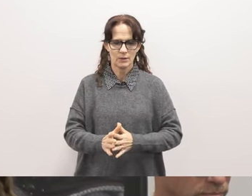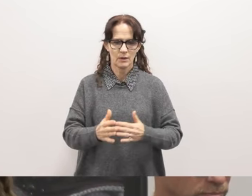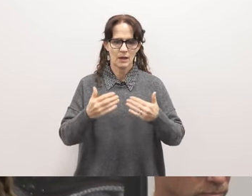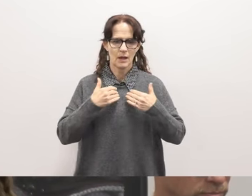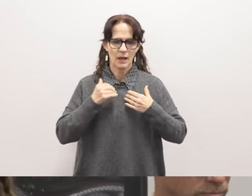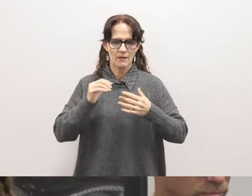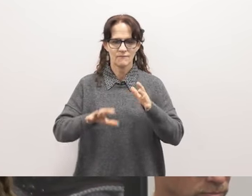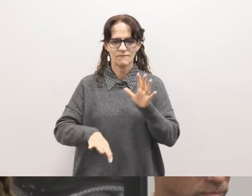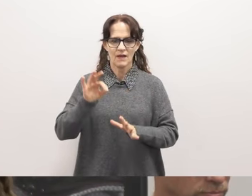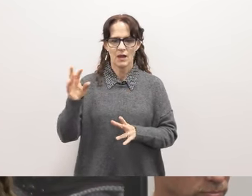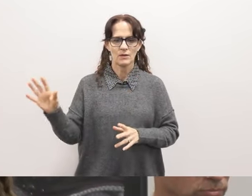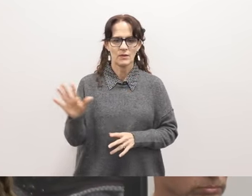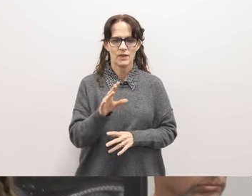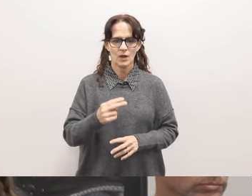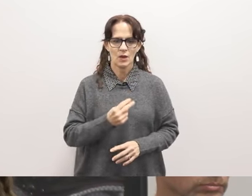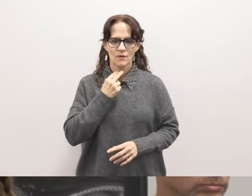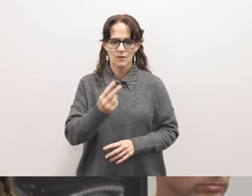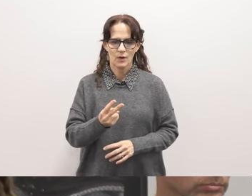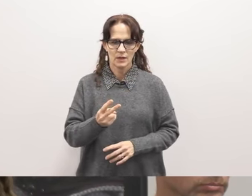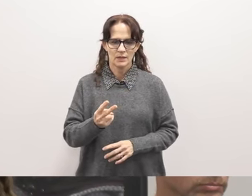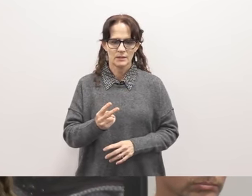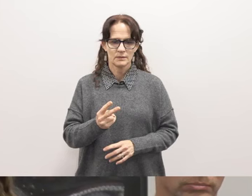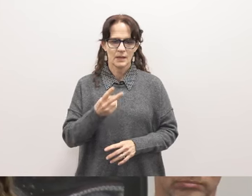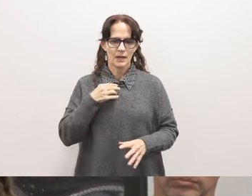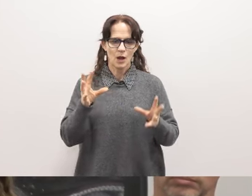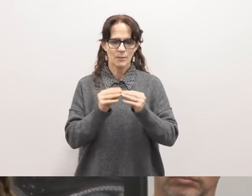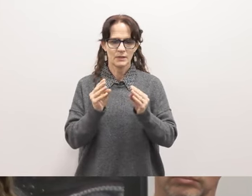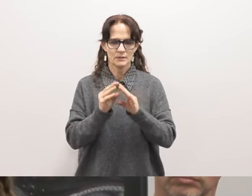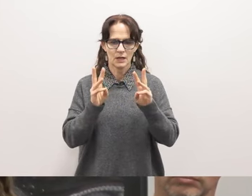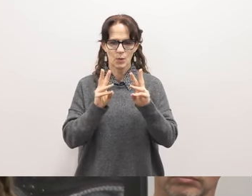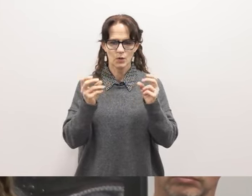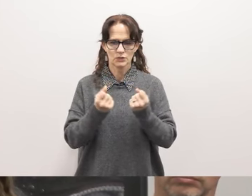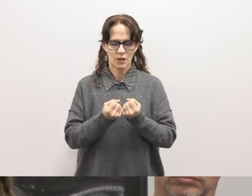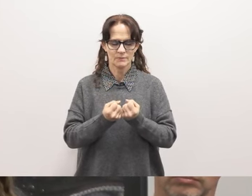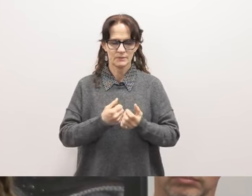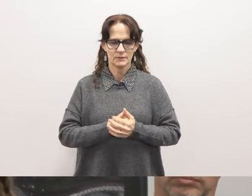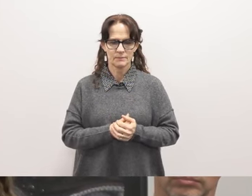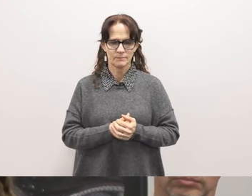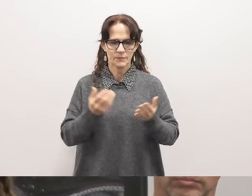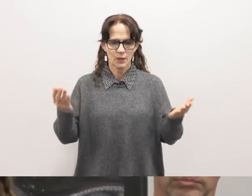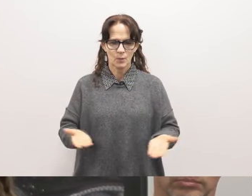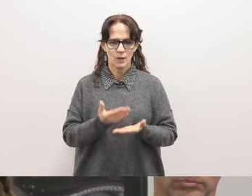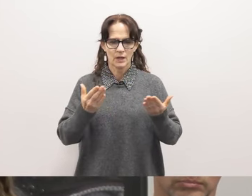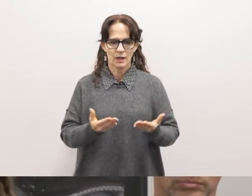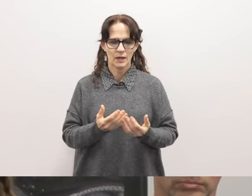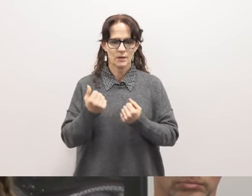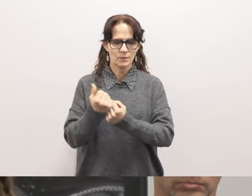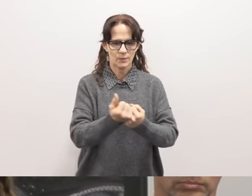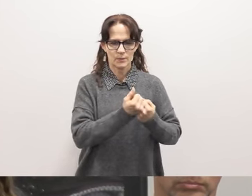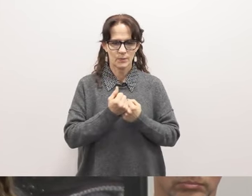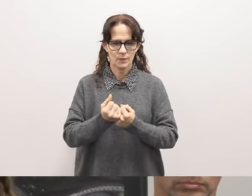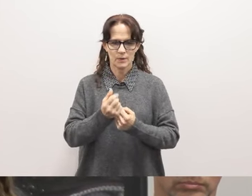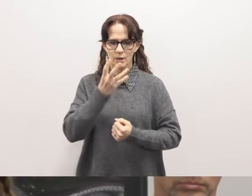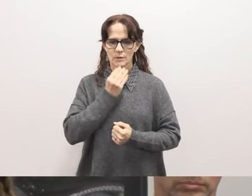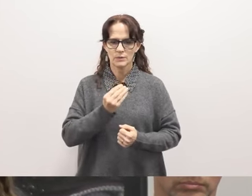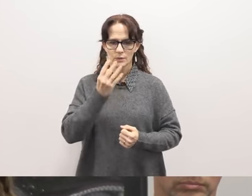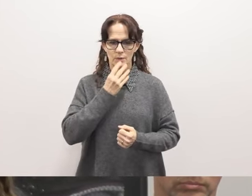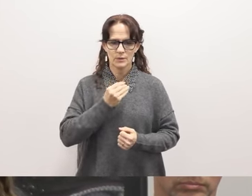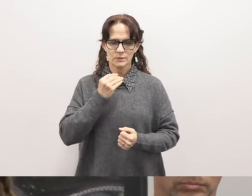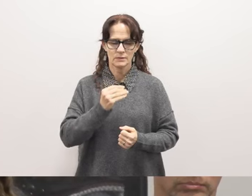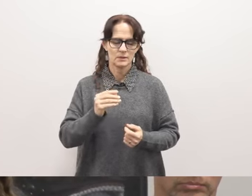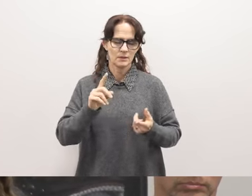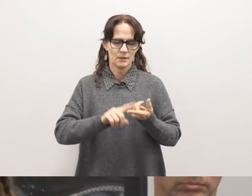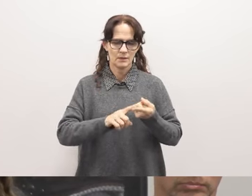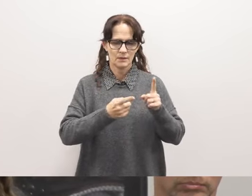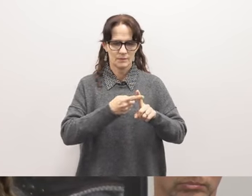found their voice in our meetings, in our workshops. So we are here in solidarity with our Jewish siblings